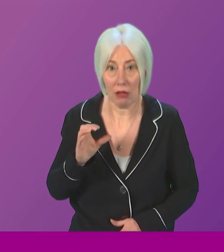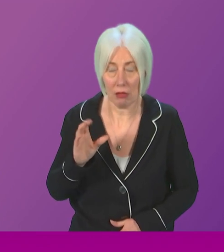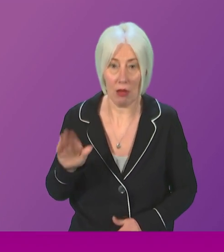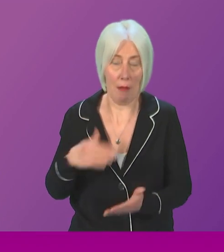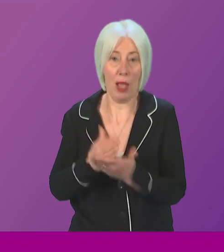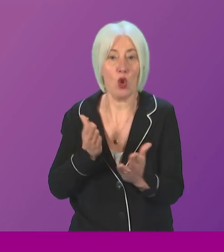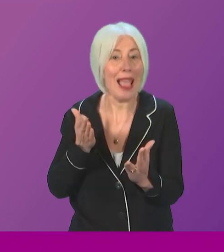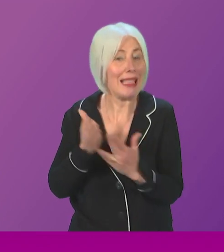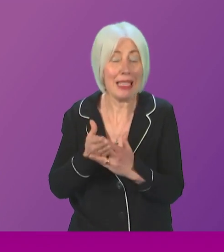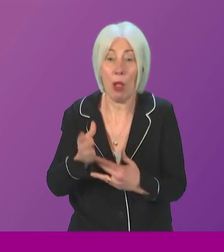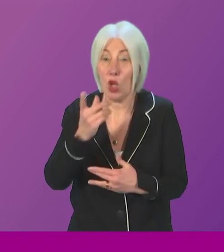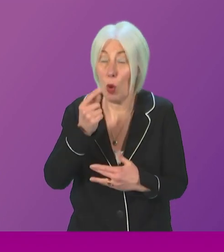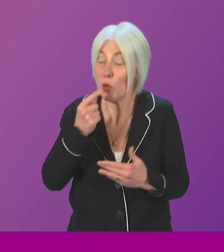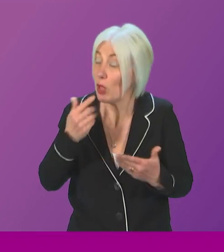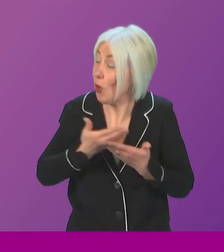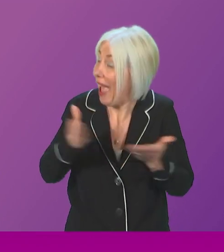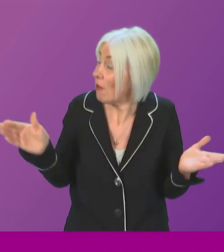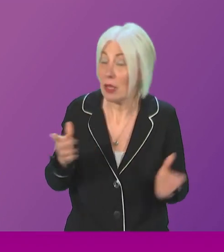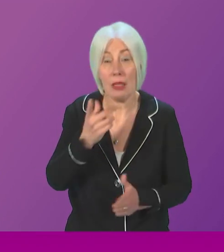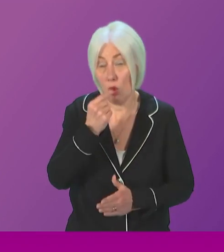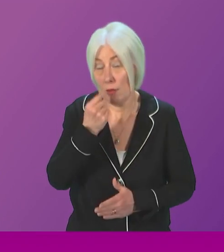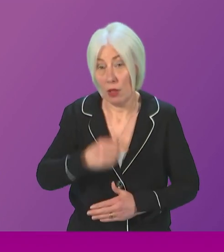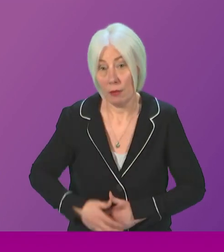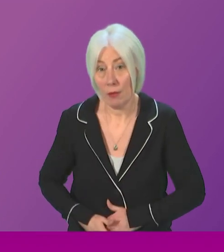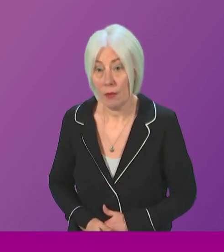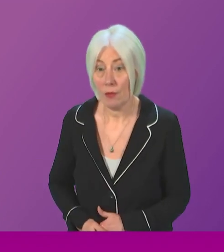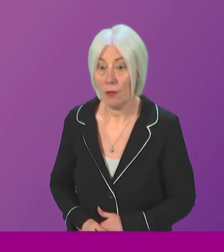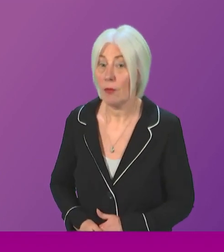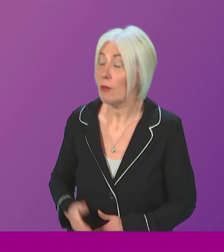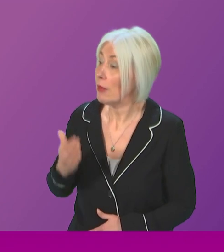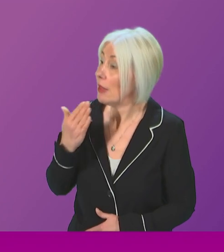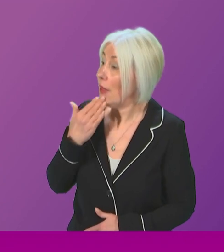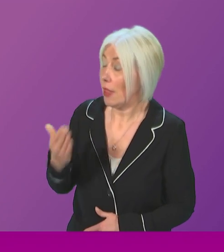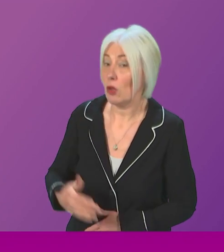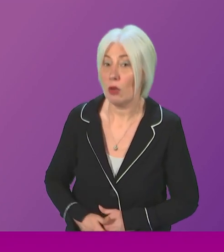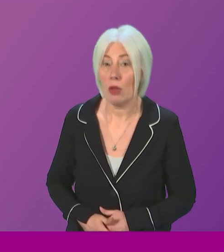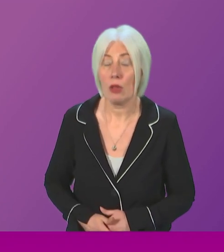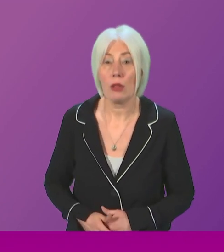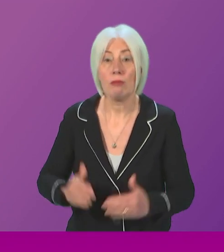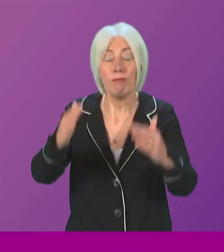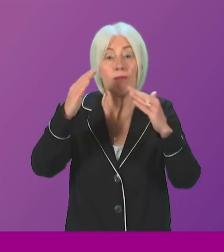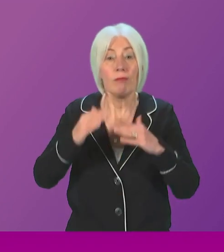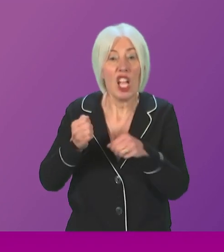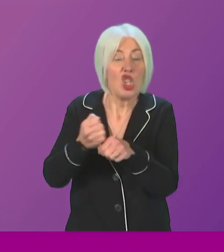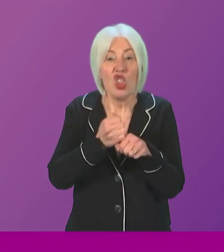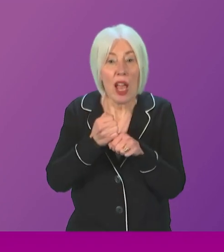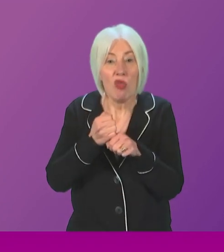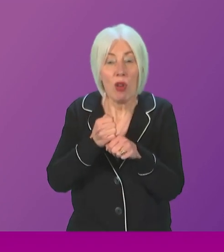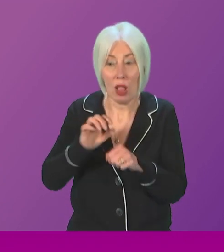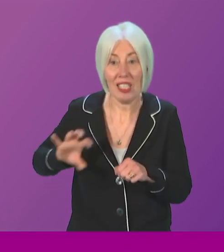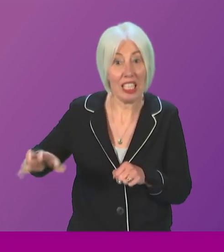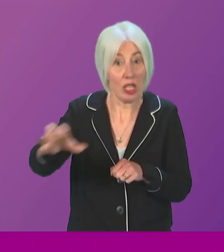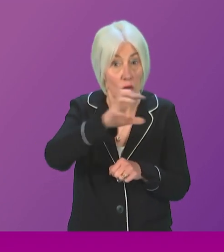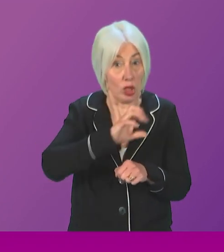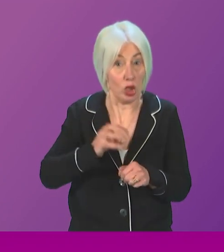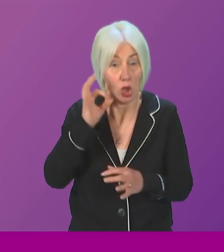accessible as possible to as many people as possible. Thank you. And we will now move briefly to general and constituency supplementaries. I